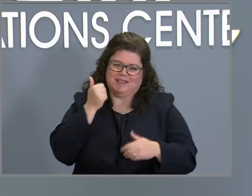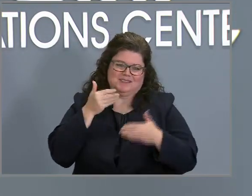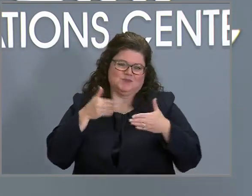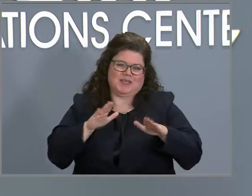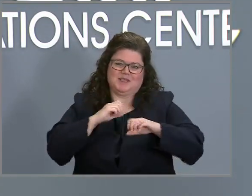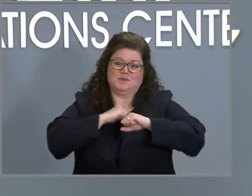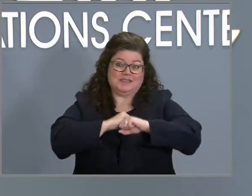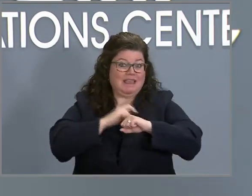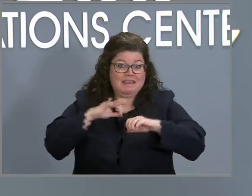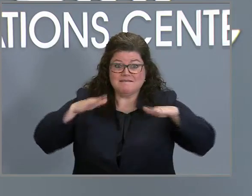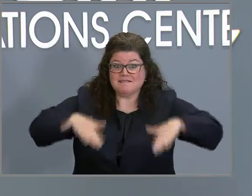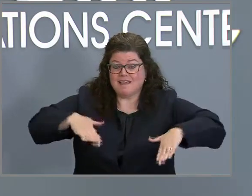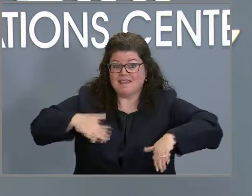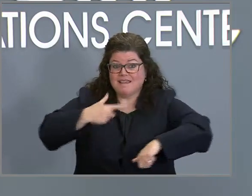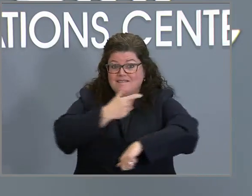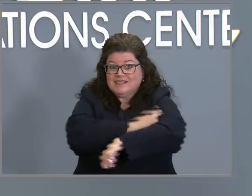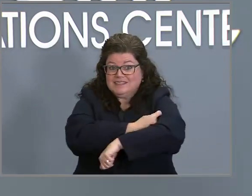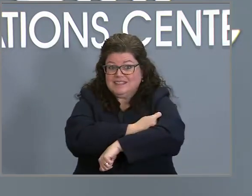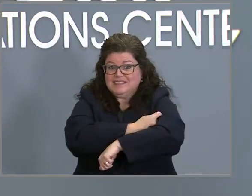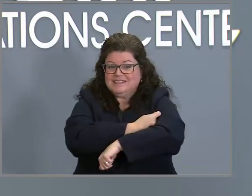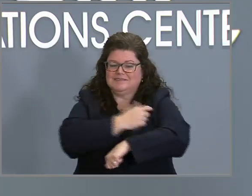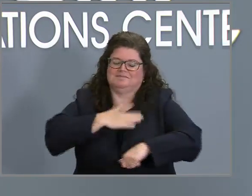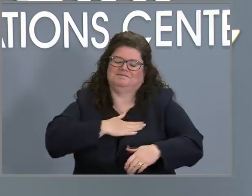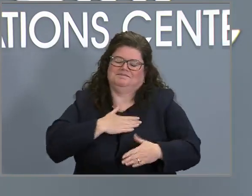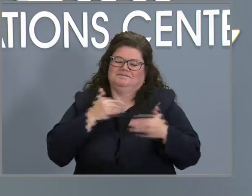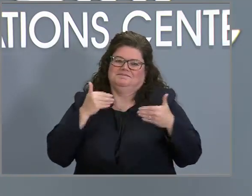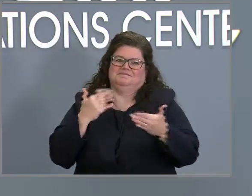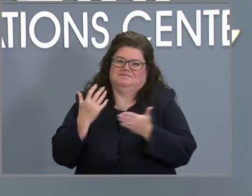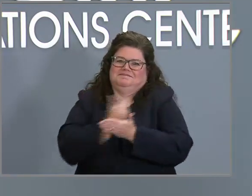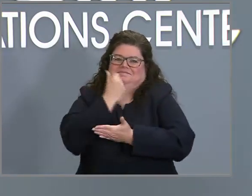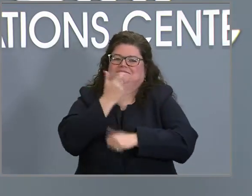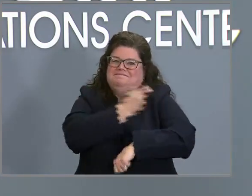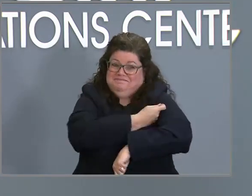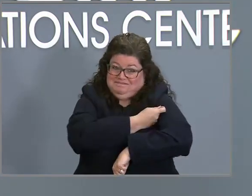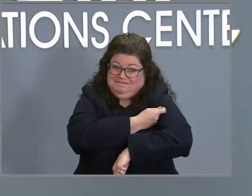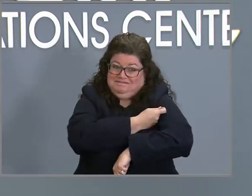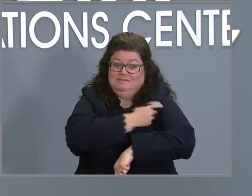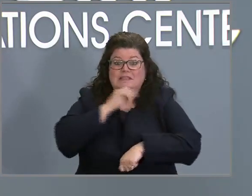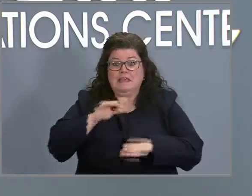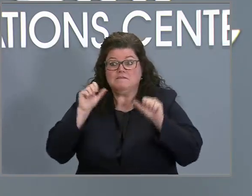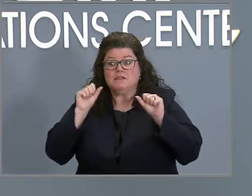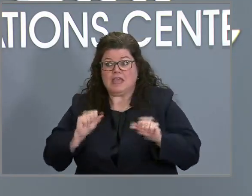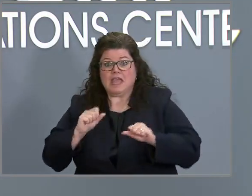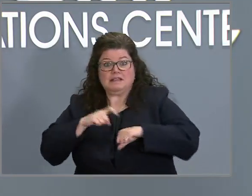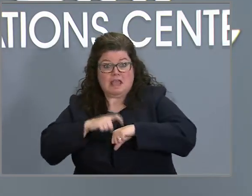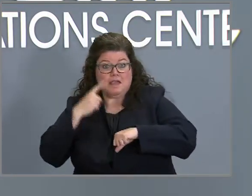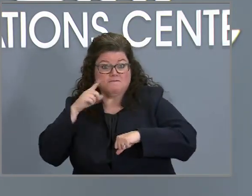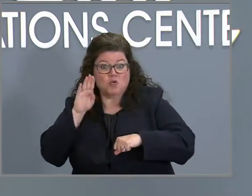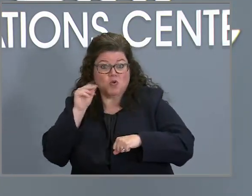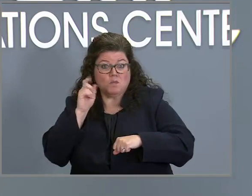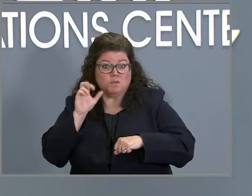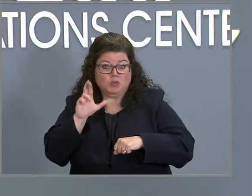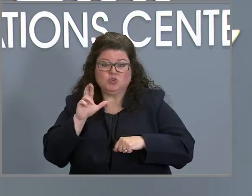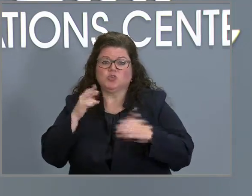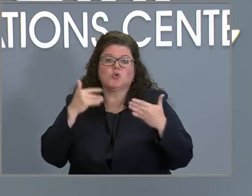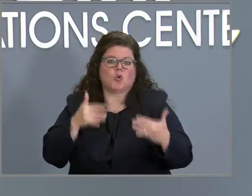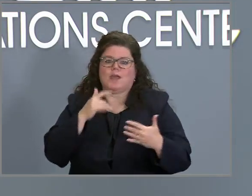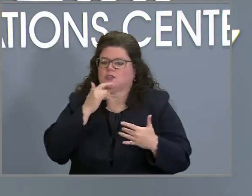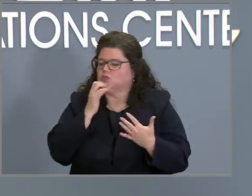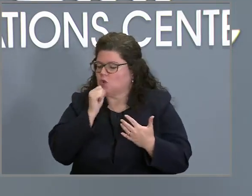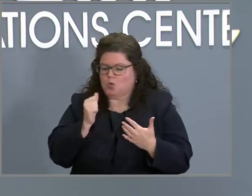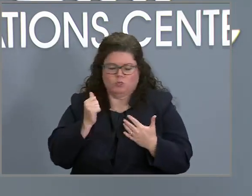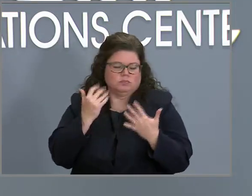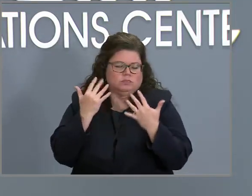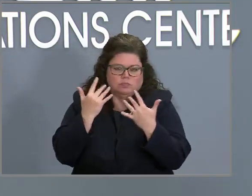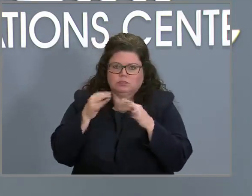everybody if you haven't gotten your vaccine, please get your vaccine. And certainly if you're eligible for your booster and have not gotten that, please don't wait, get that